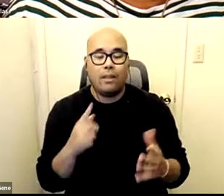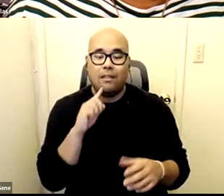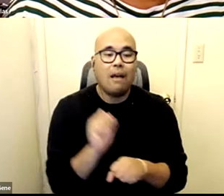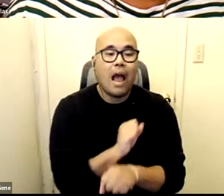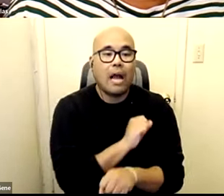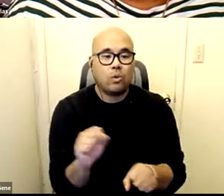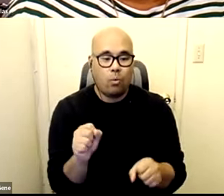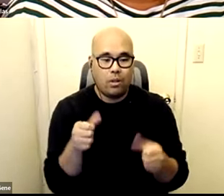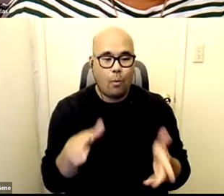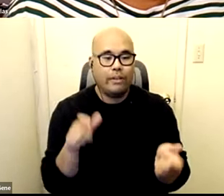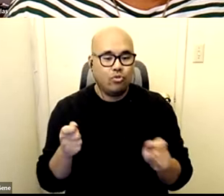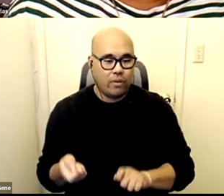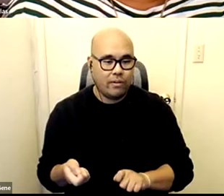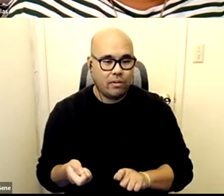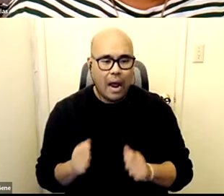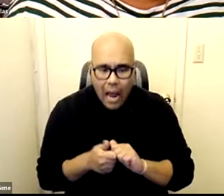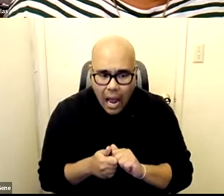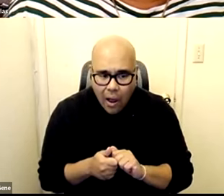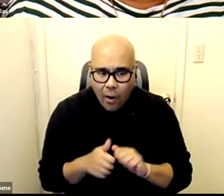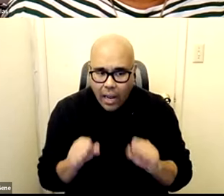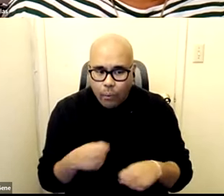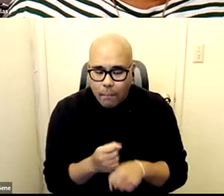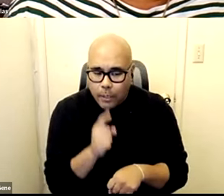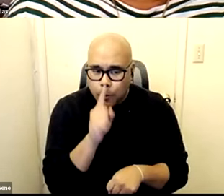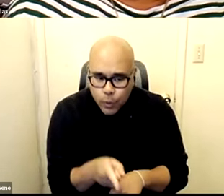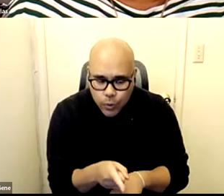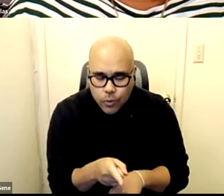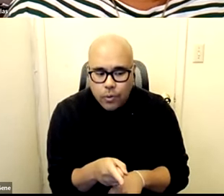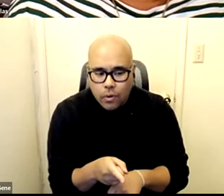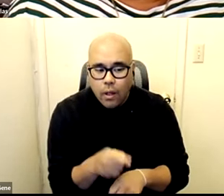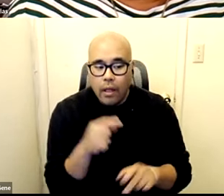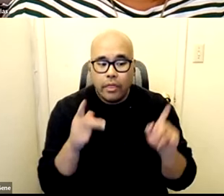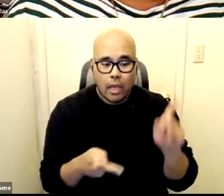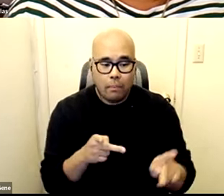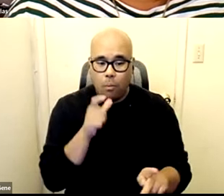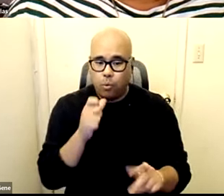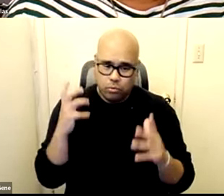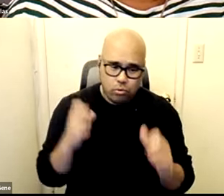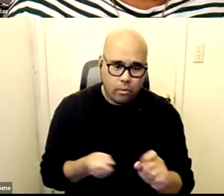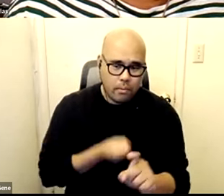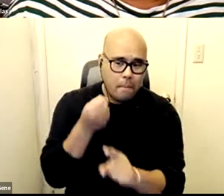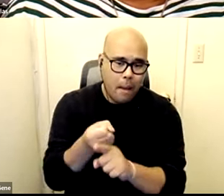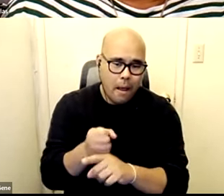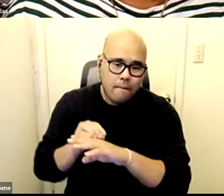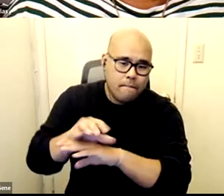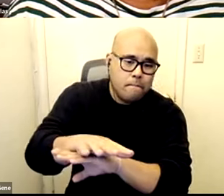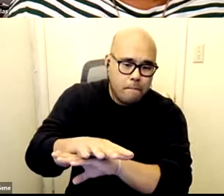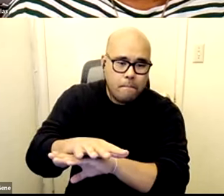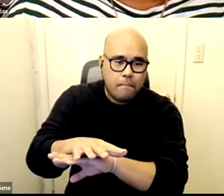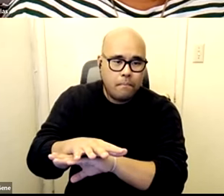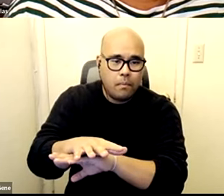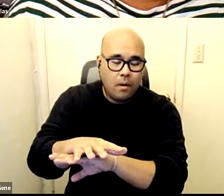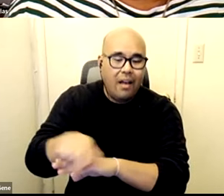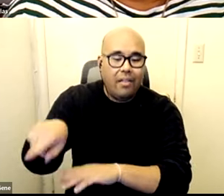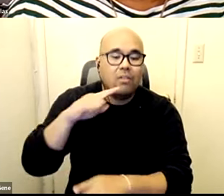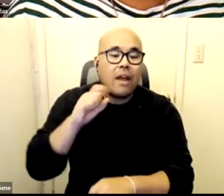levers of change are you know how do we make sure that both the the people who have been the most impacted are you know are driving